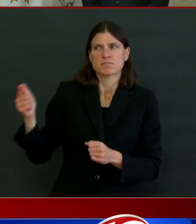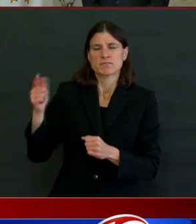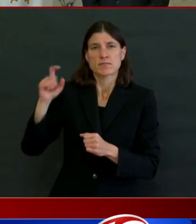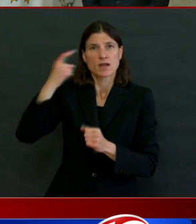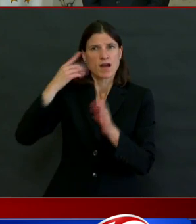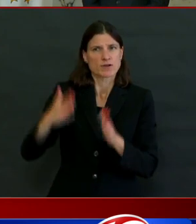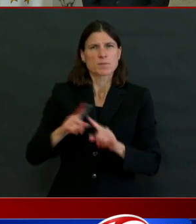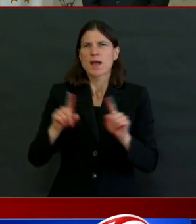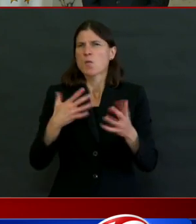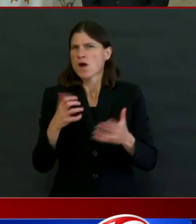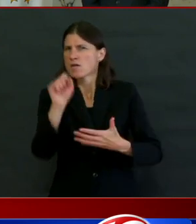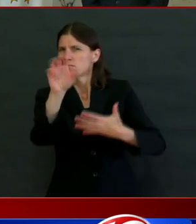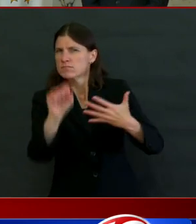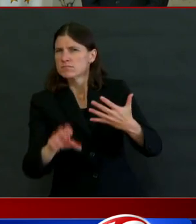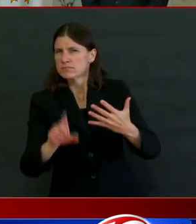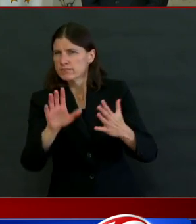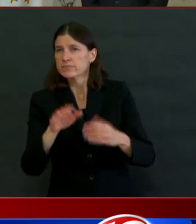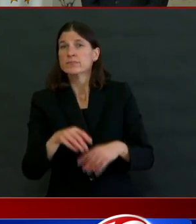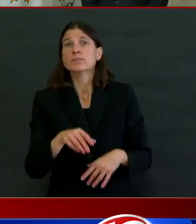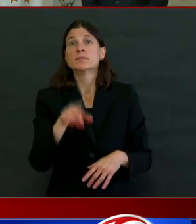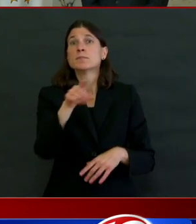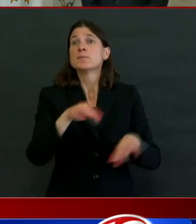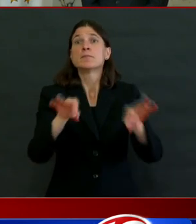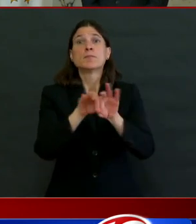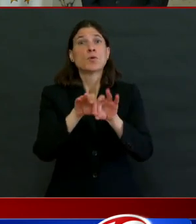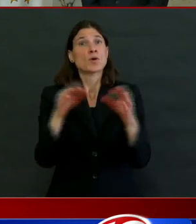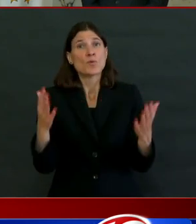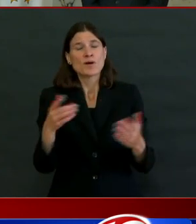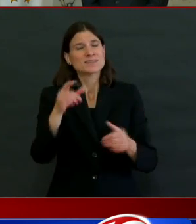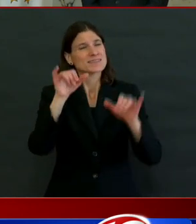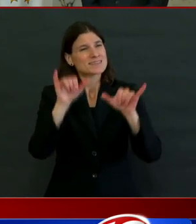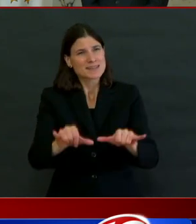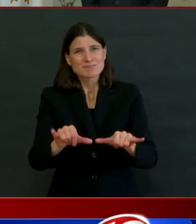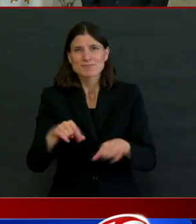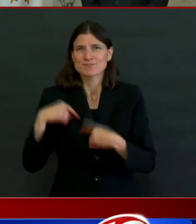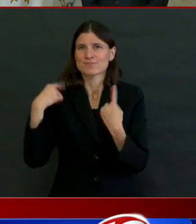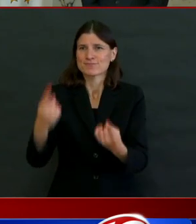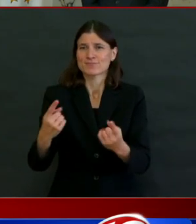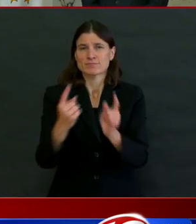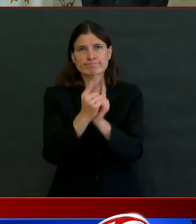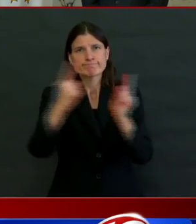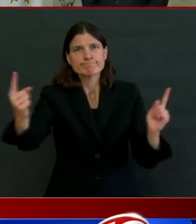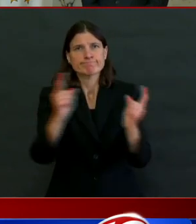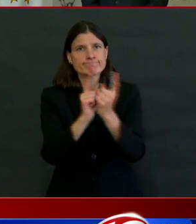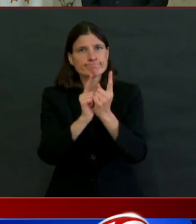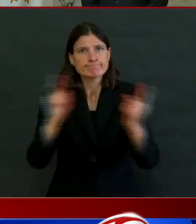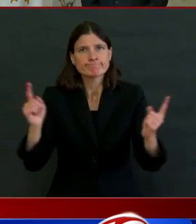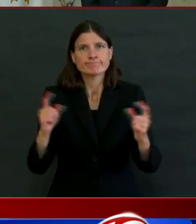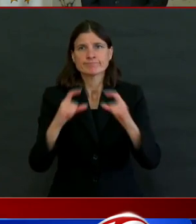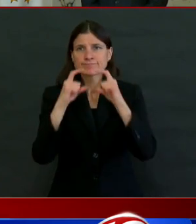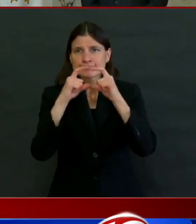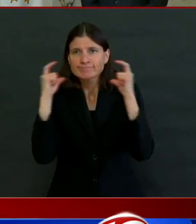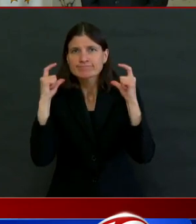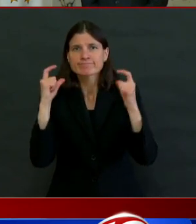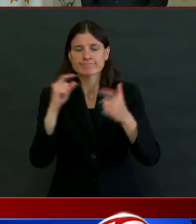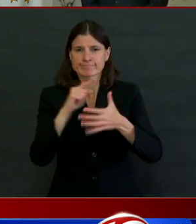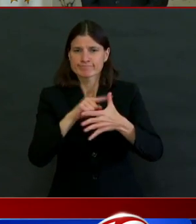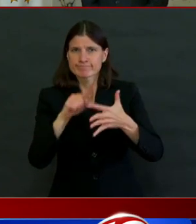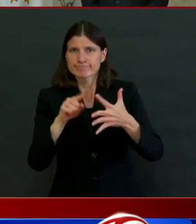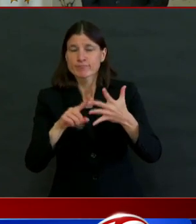they work. We also know that our expanded testing approach with aggressive